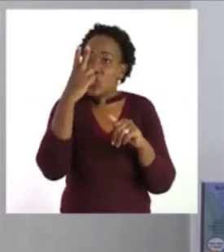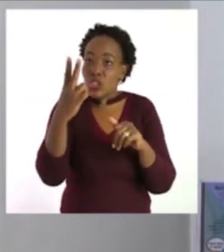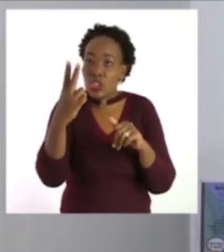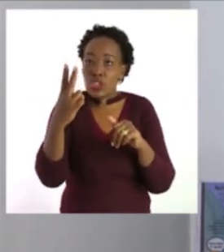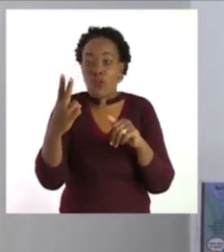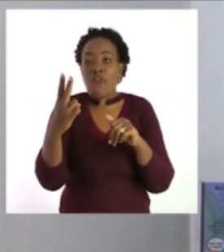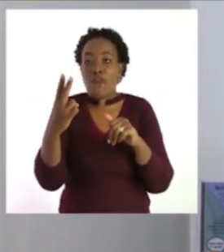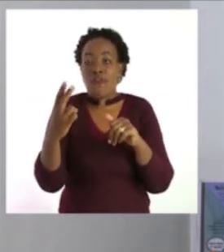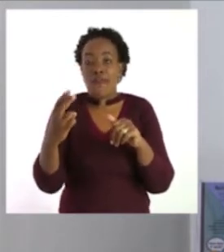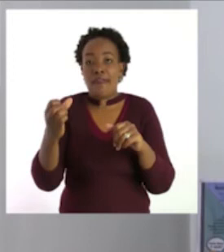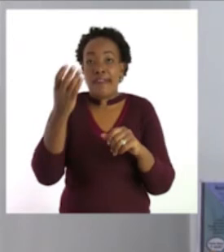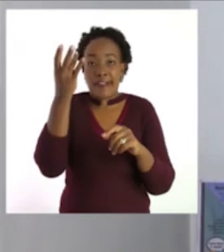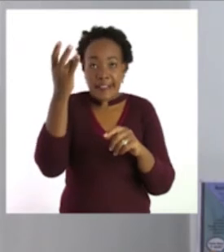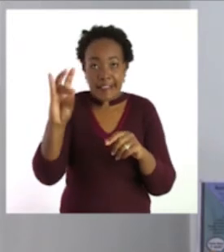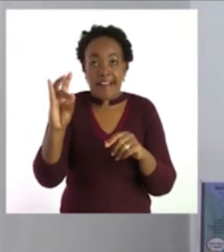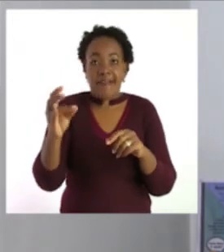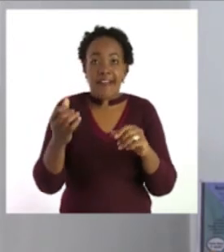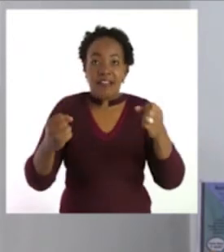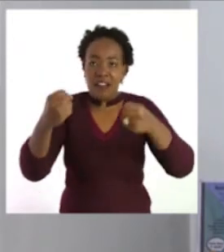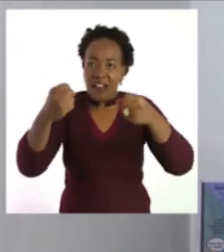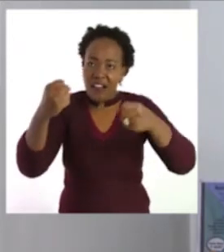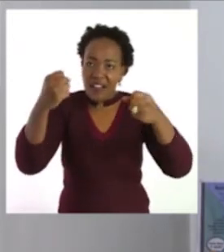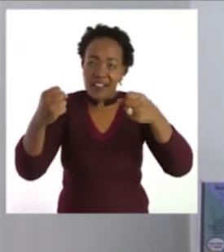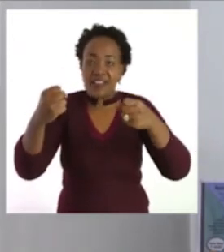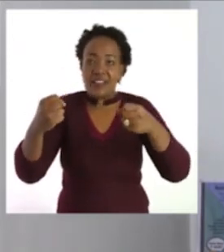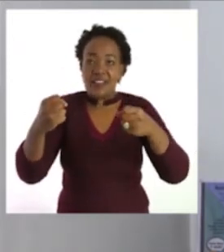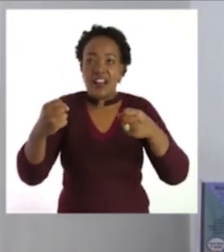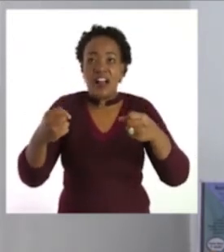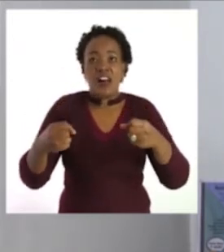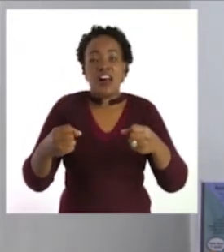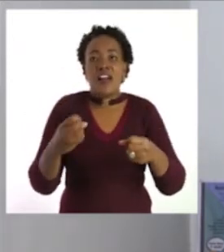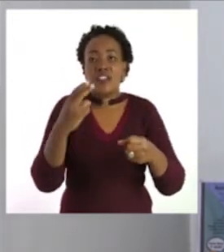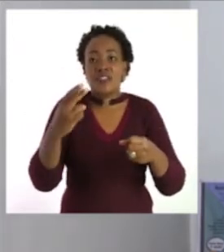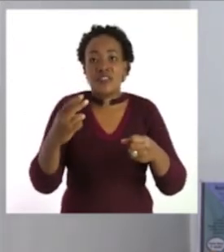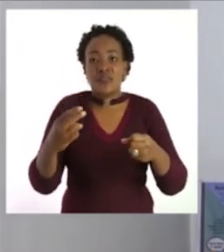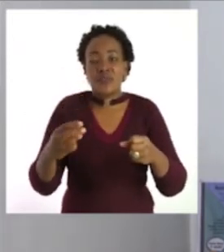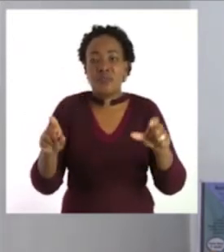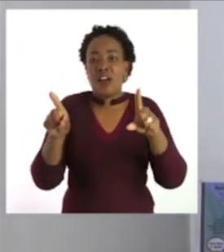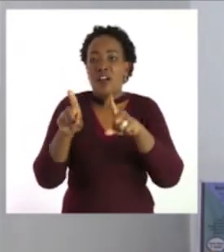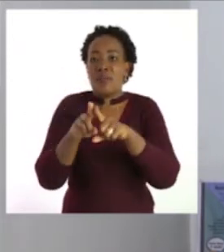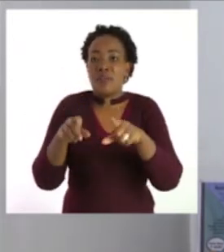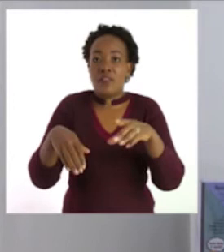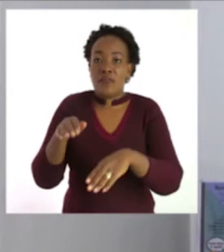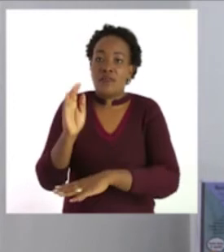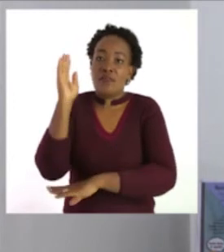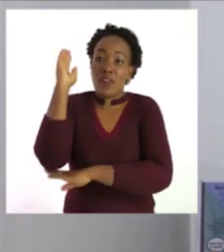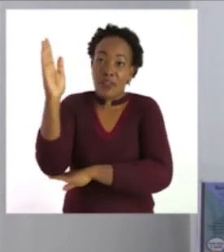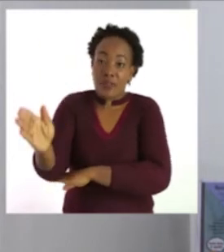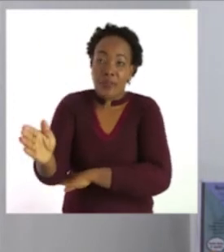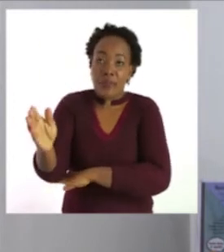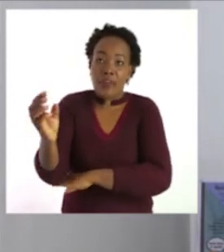the roadblock between Windu and Okahanja. How many cars?